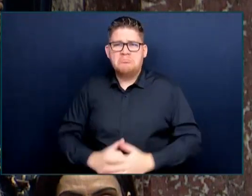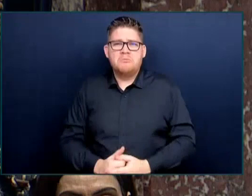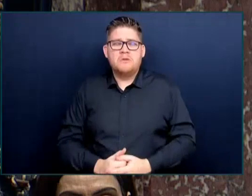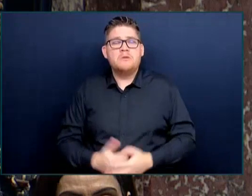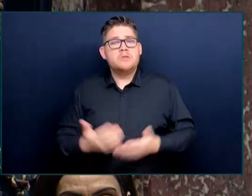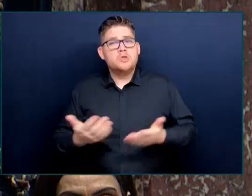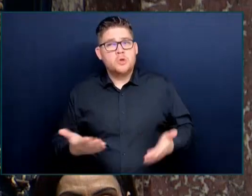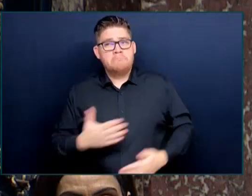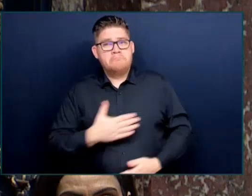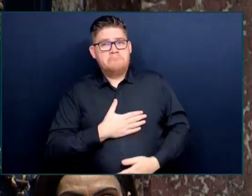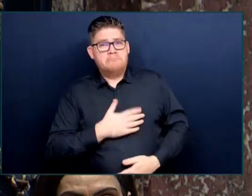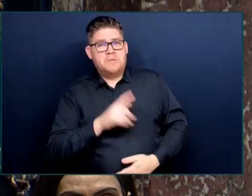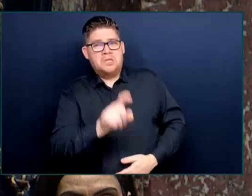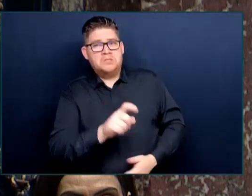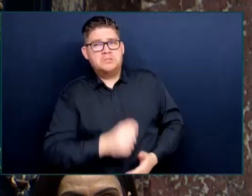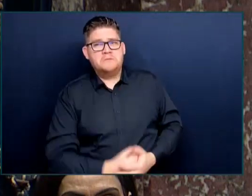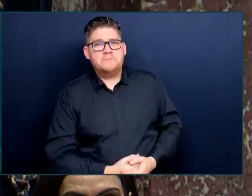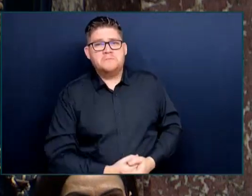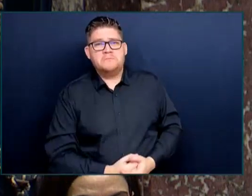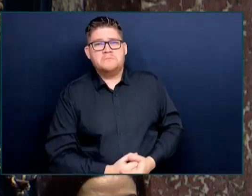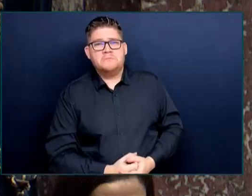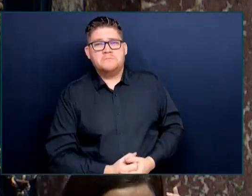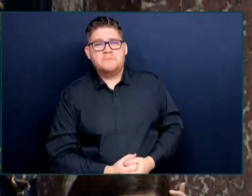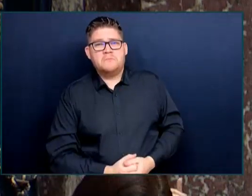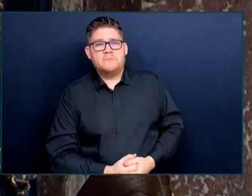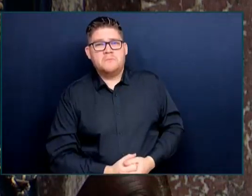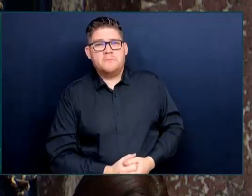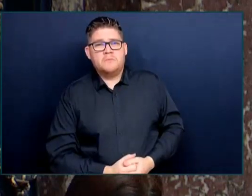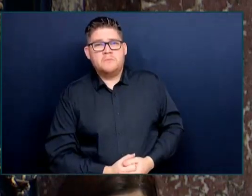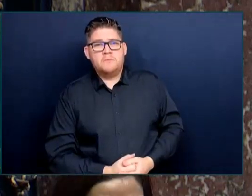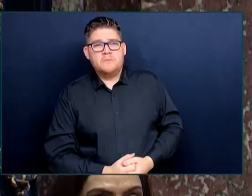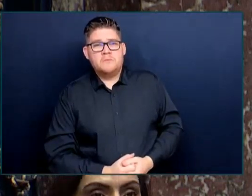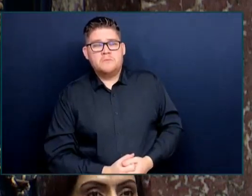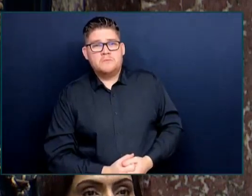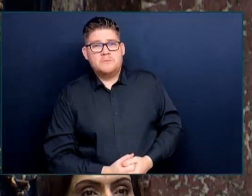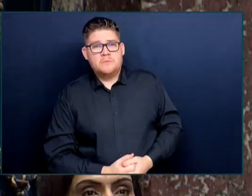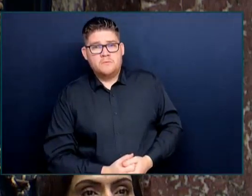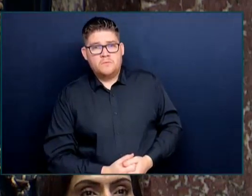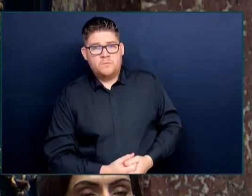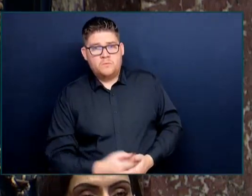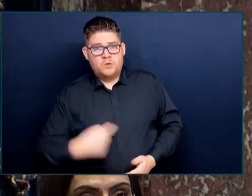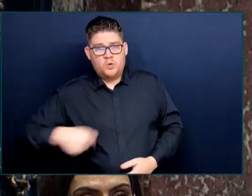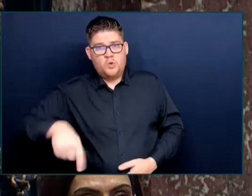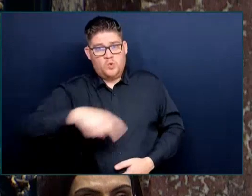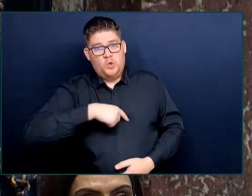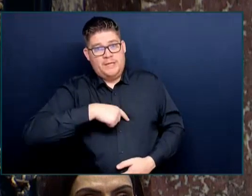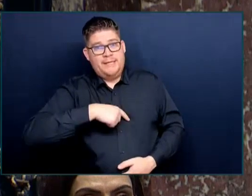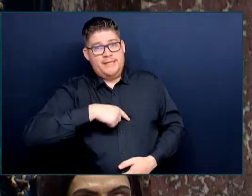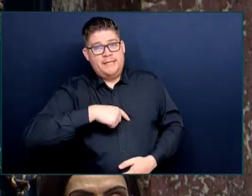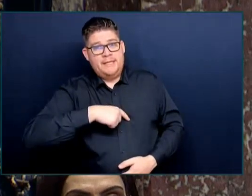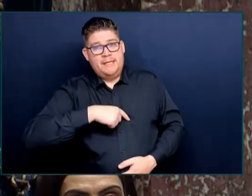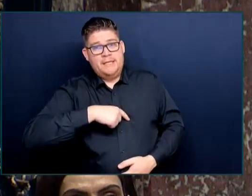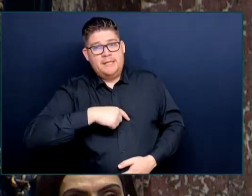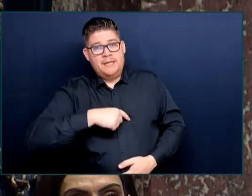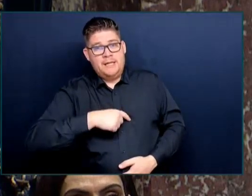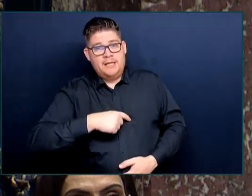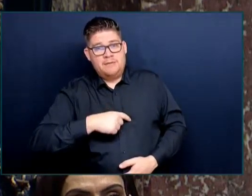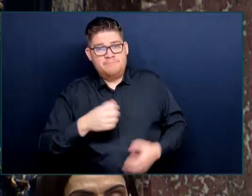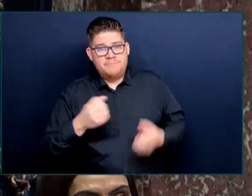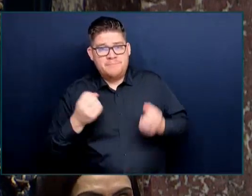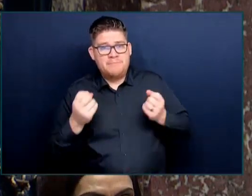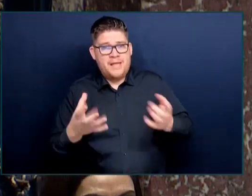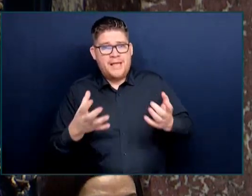The fact of the matter is that we have got multiple LNG proposals in this province being